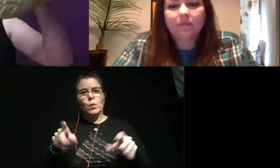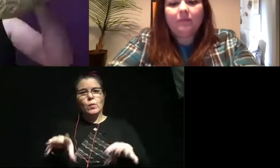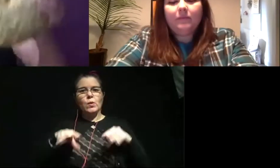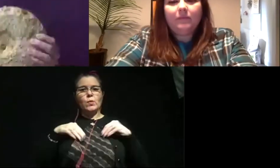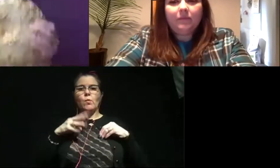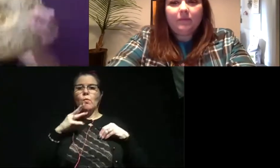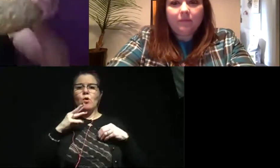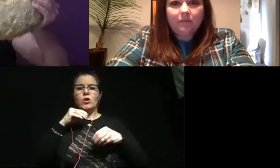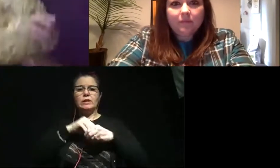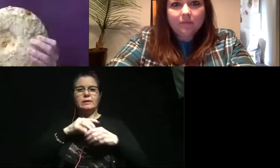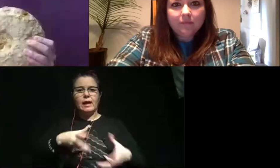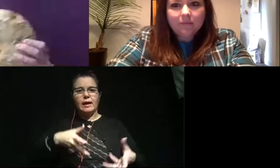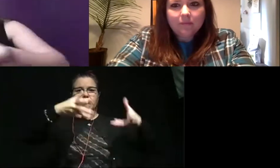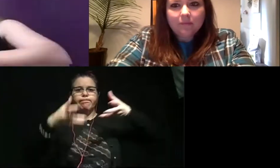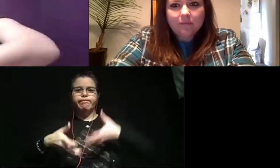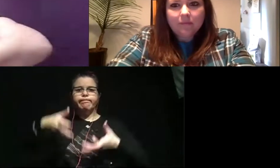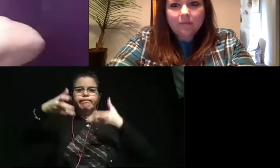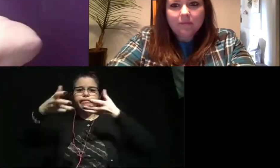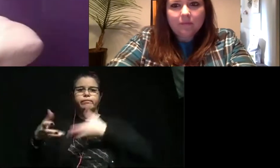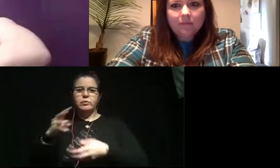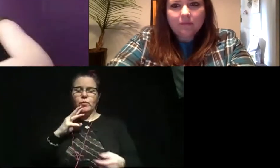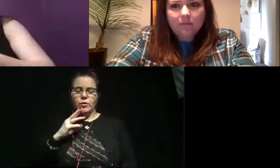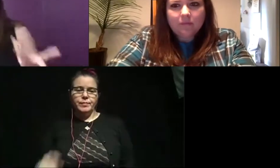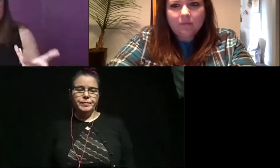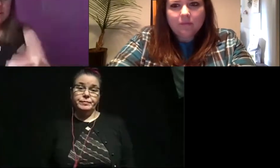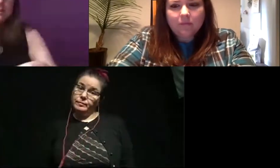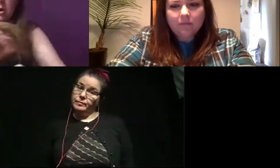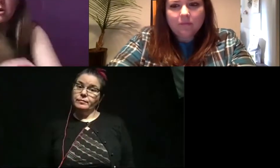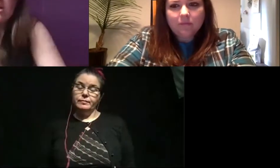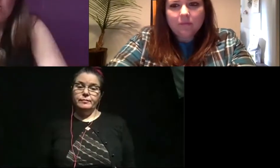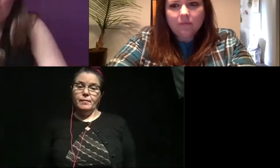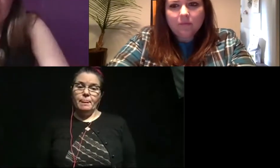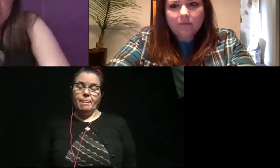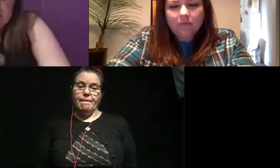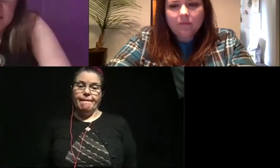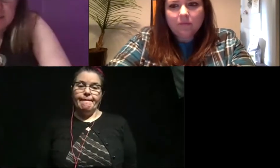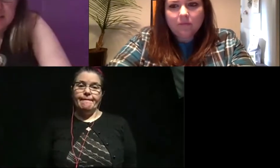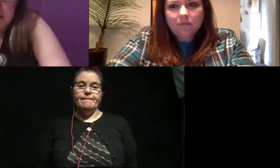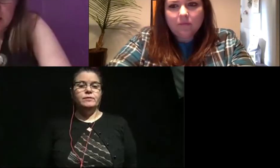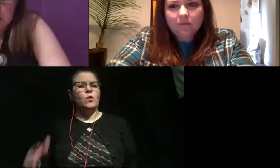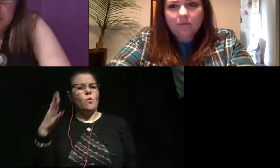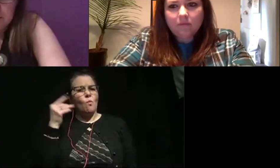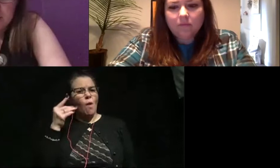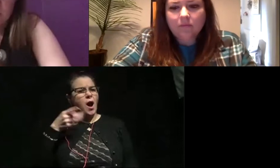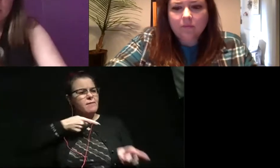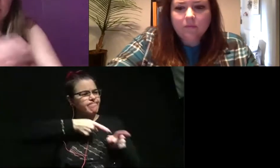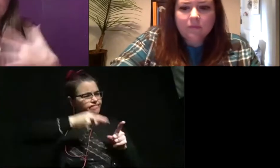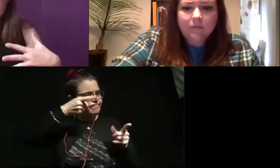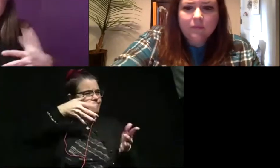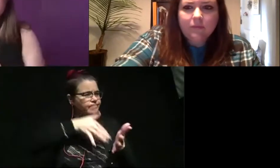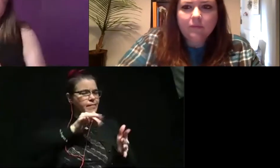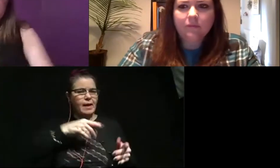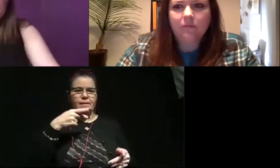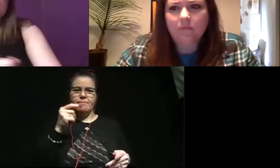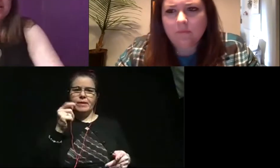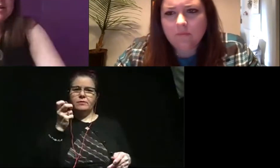So how it can float up and down in the column, which is pretty great. So why do I study paleontology? One of the things